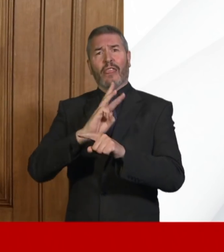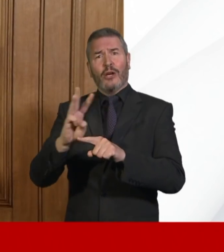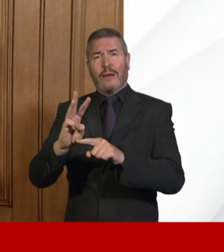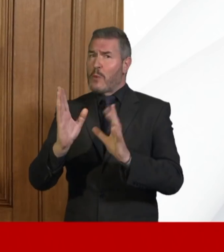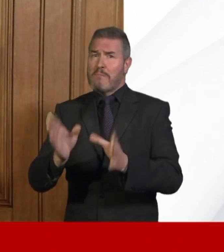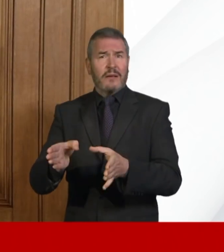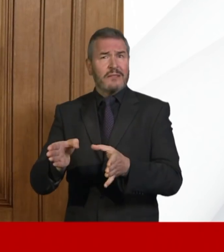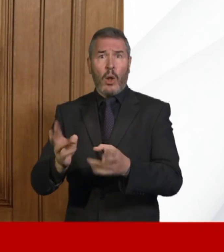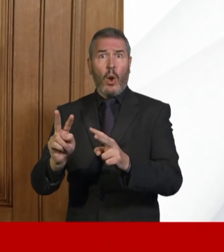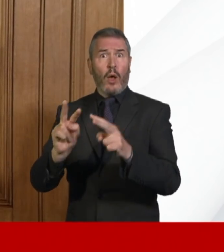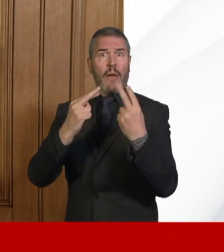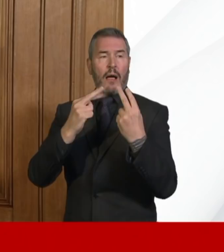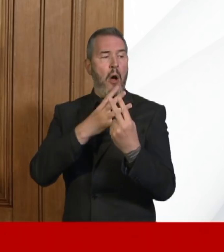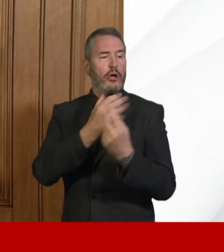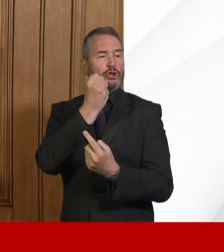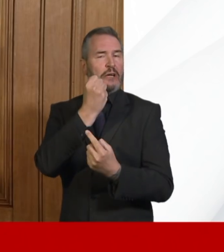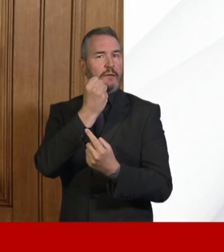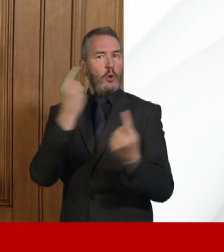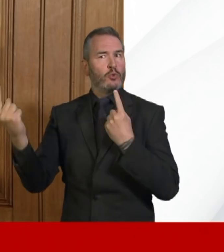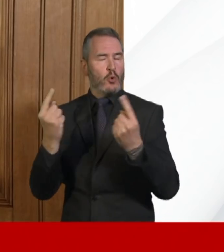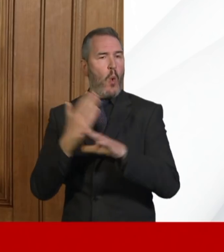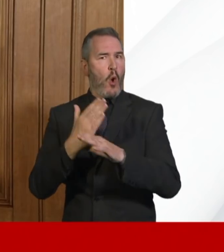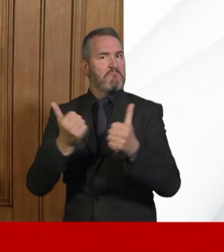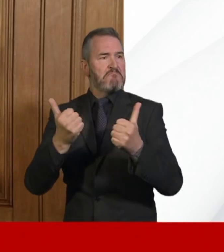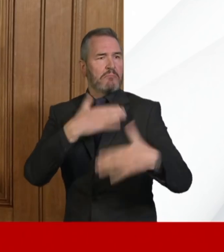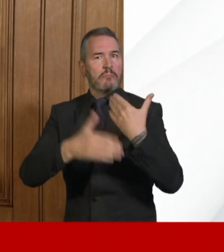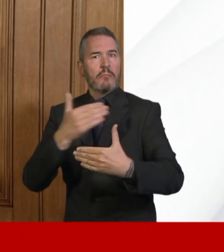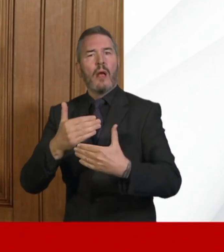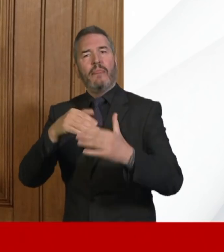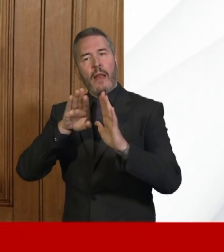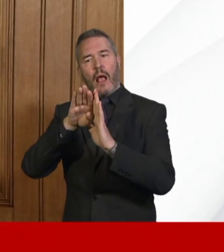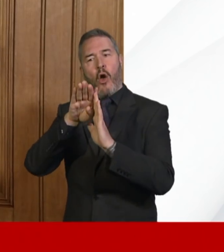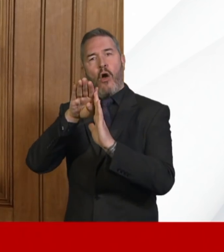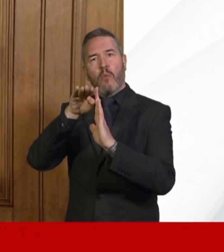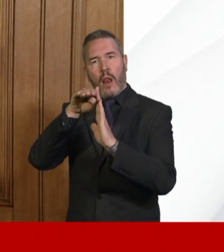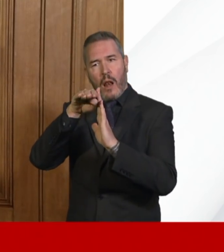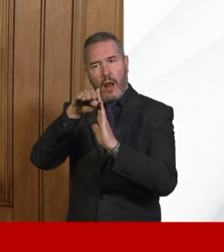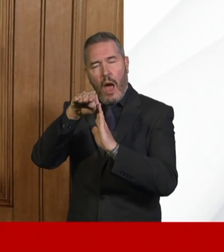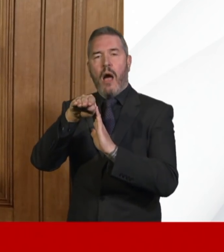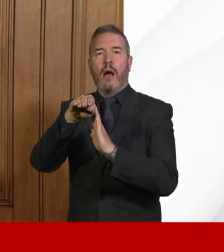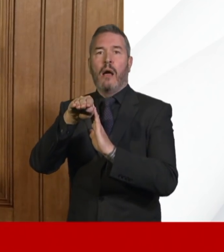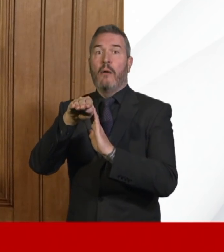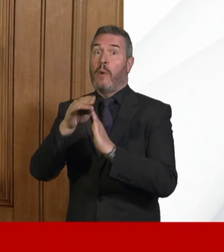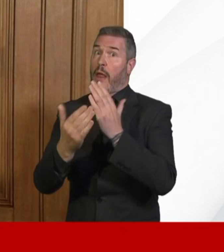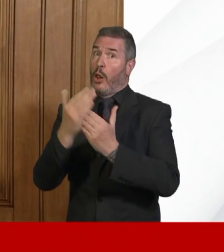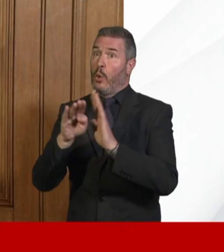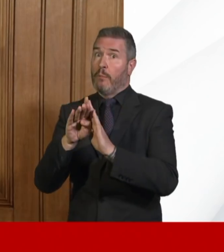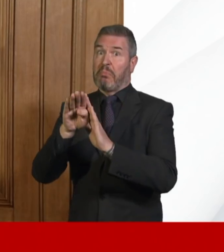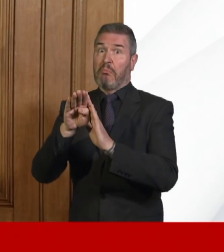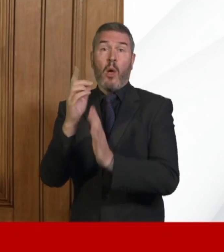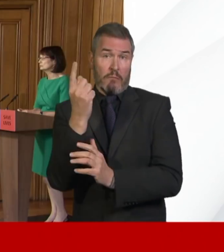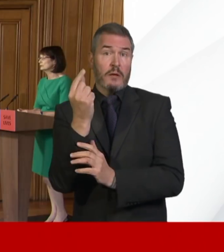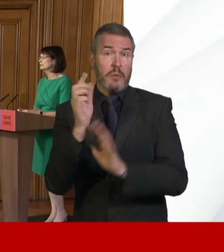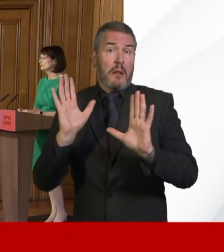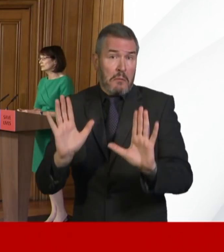have achieved collectively. And then the slope of that curve will start to indicate where a new peak will be, but we're